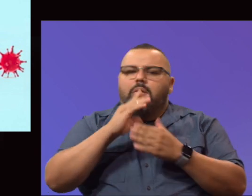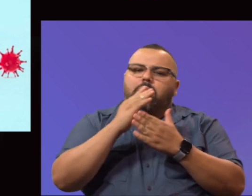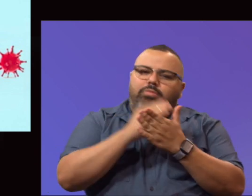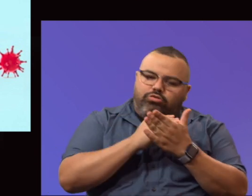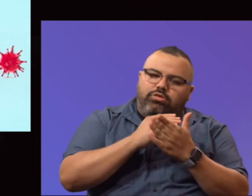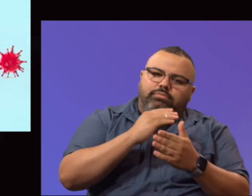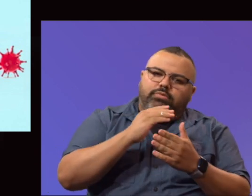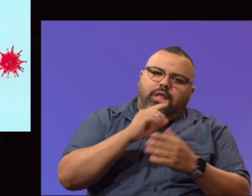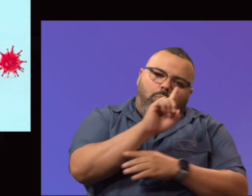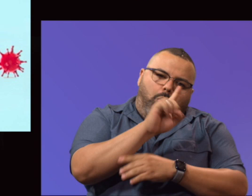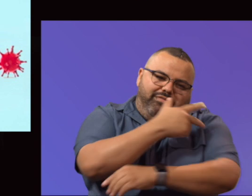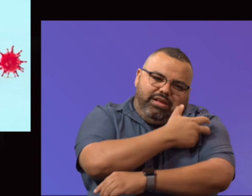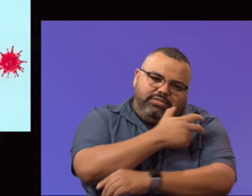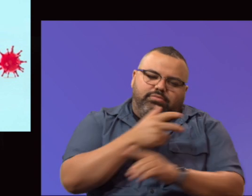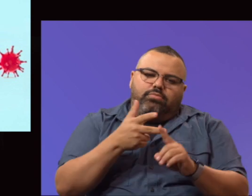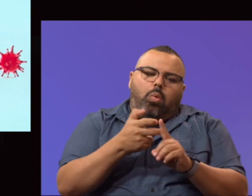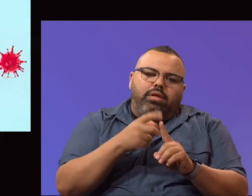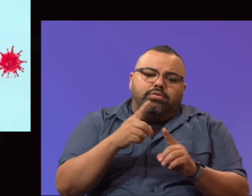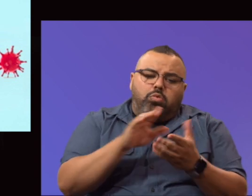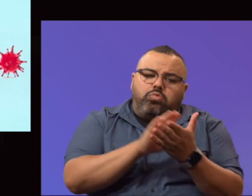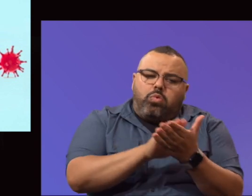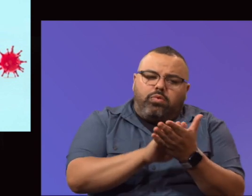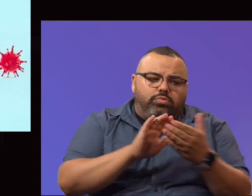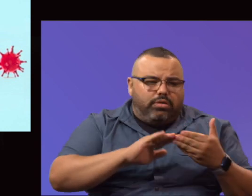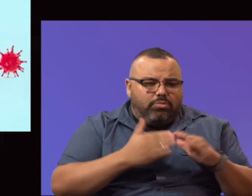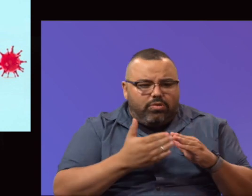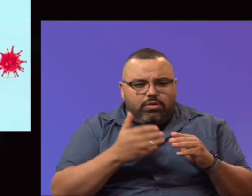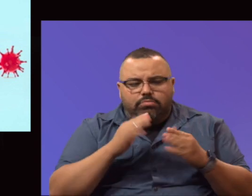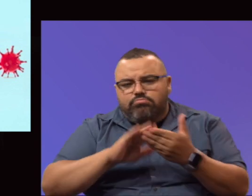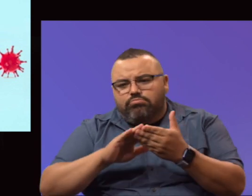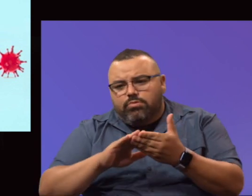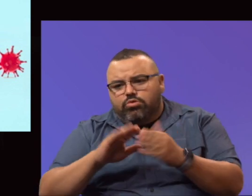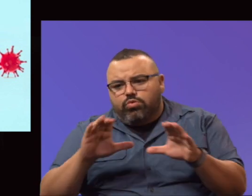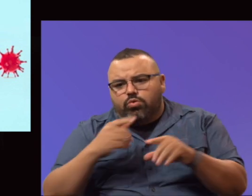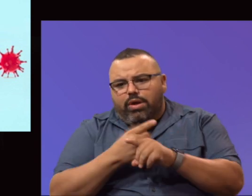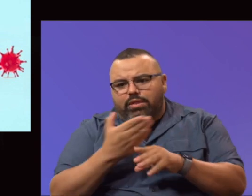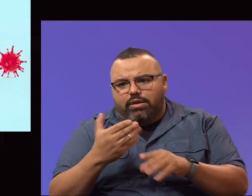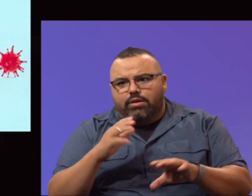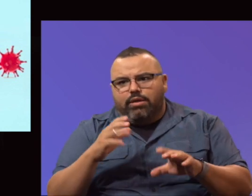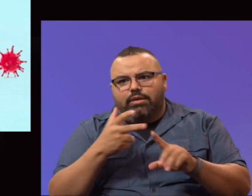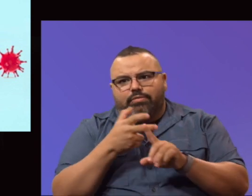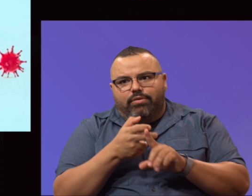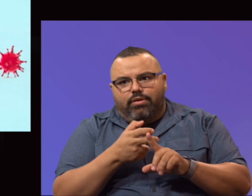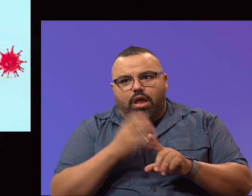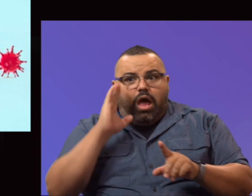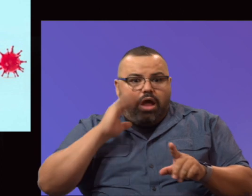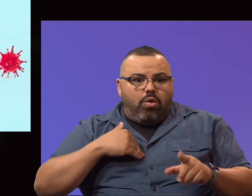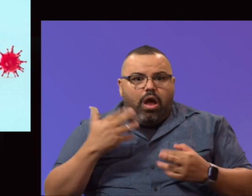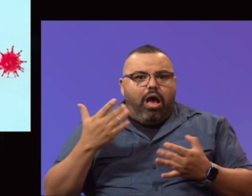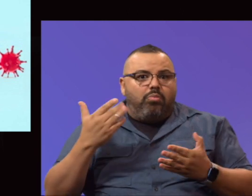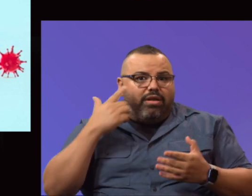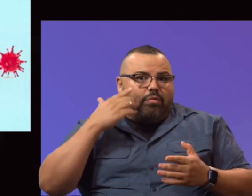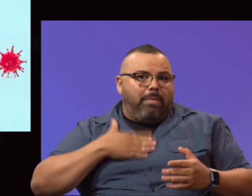vaccinated. So kudos to our community. Kudos to each and every one of you for doing the right thing and getting vaccinated. I know I'm waiting for my